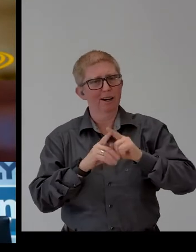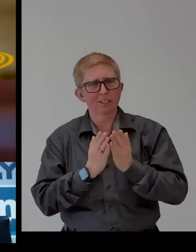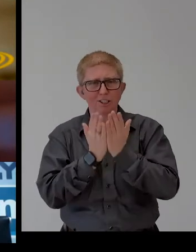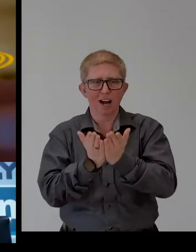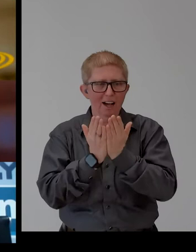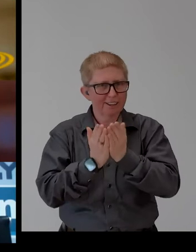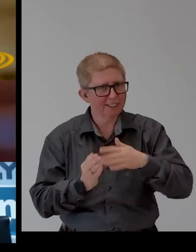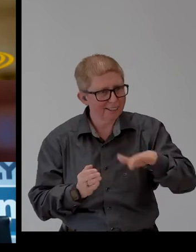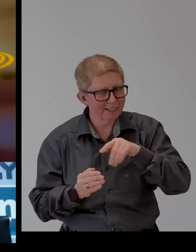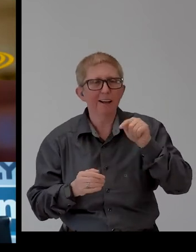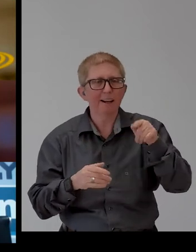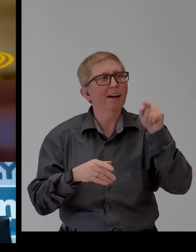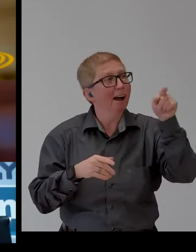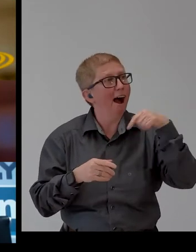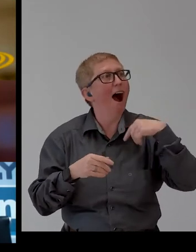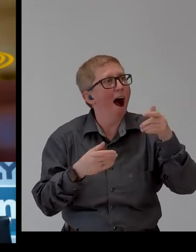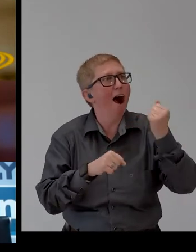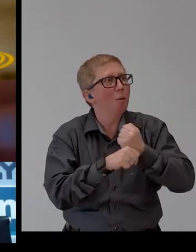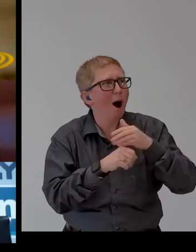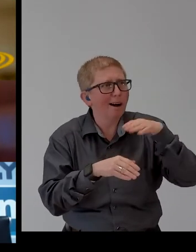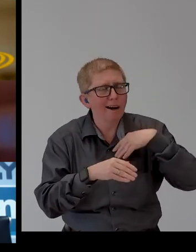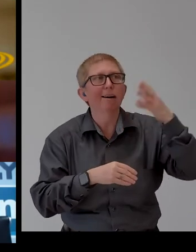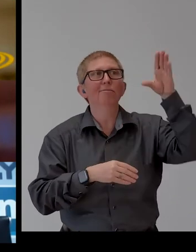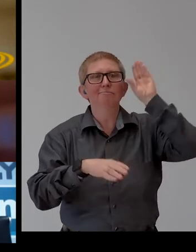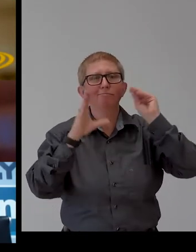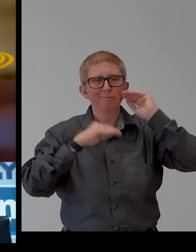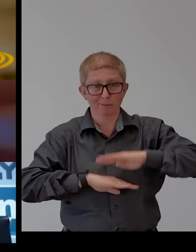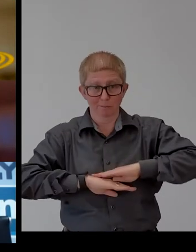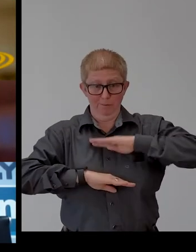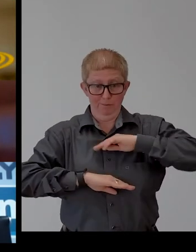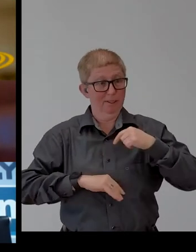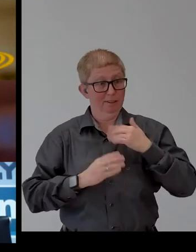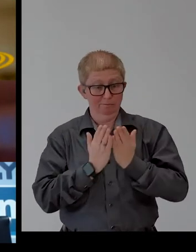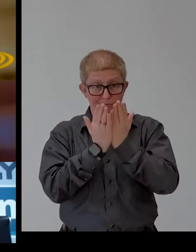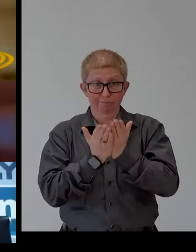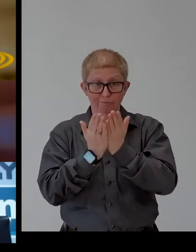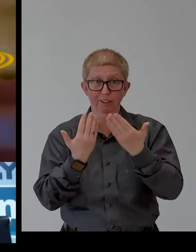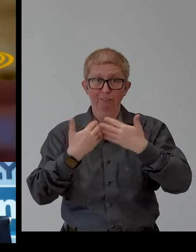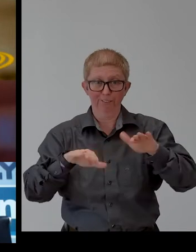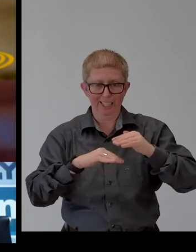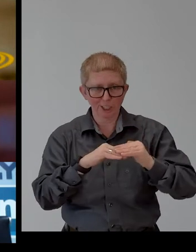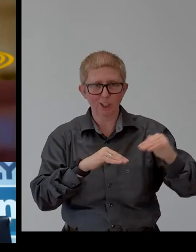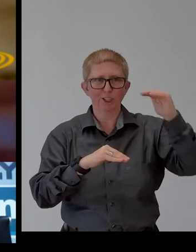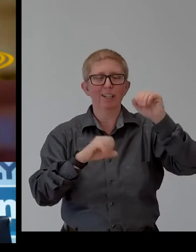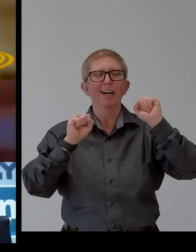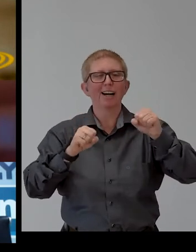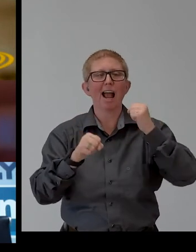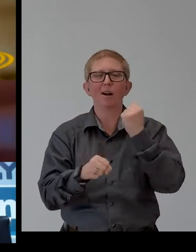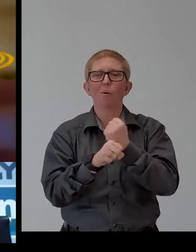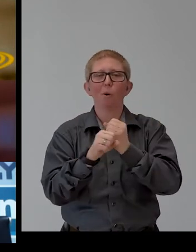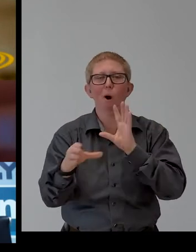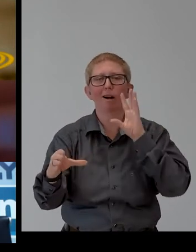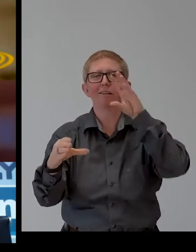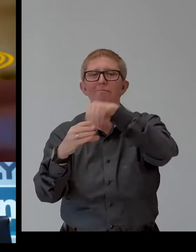their employment outcomes after their studies. Since 2005, we closed the gap in the employment outcomes of people with